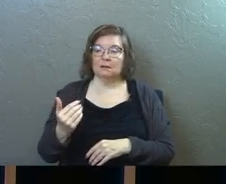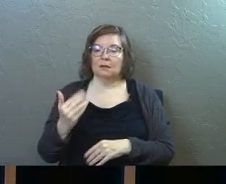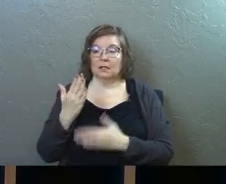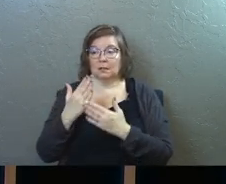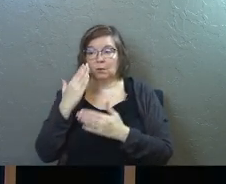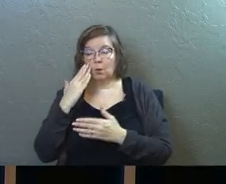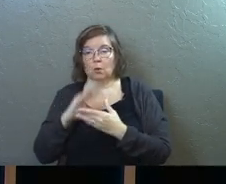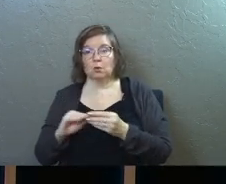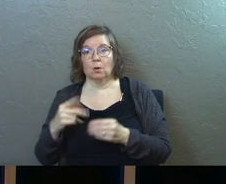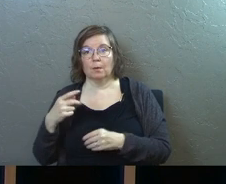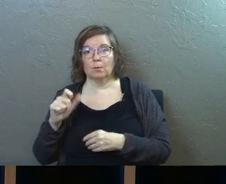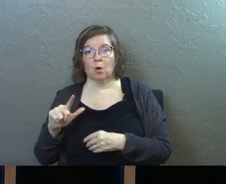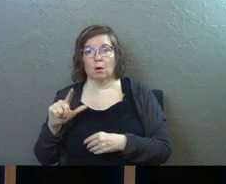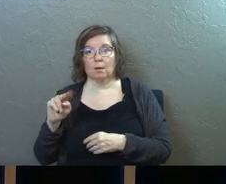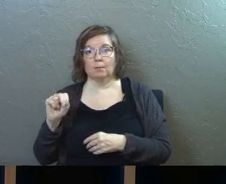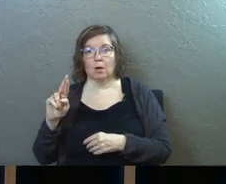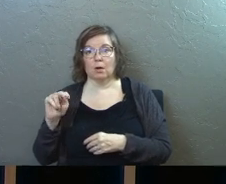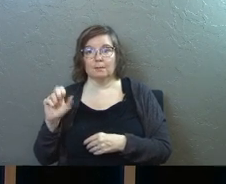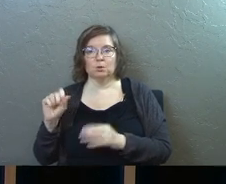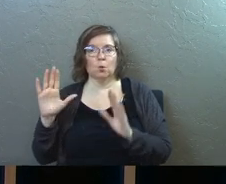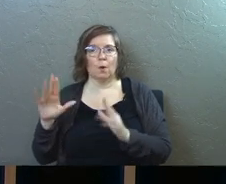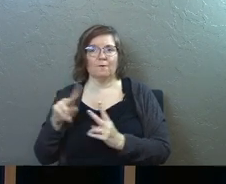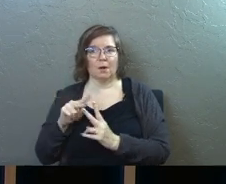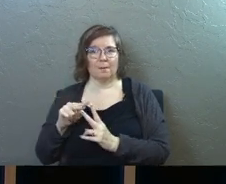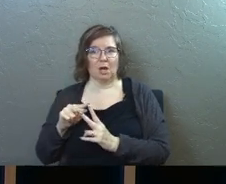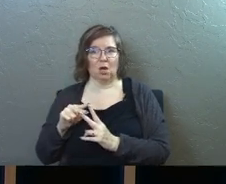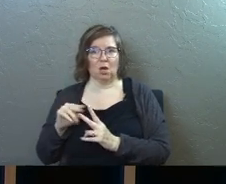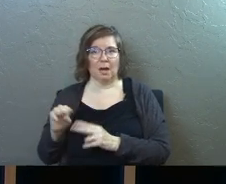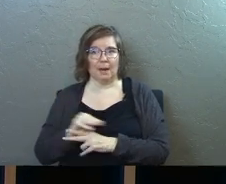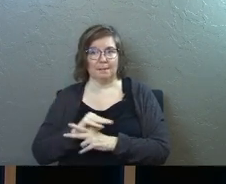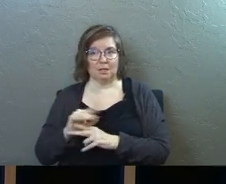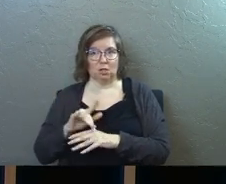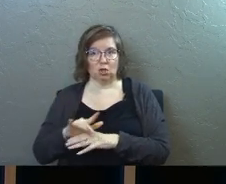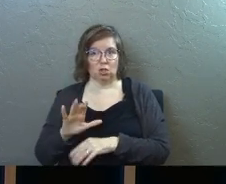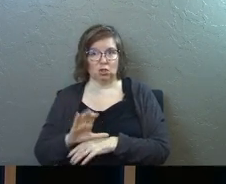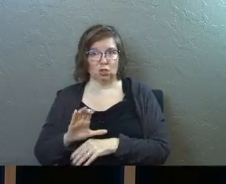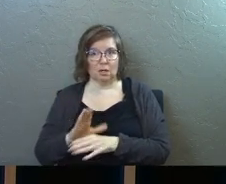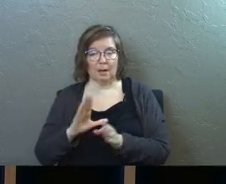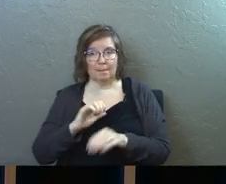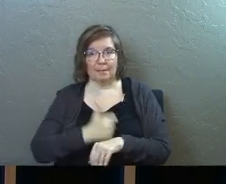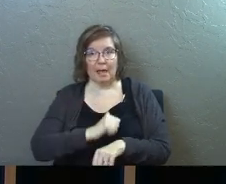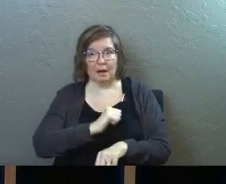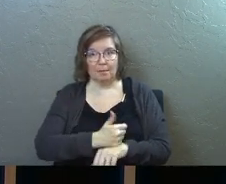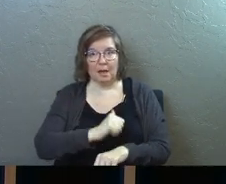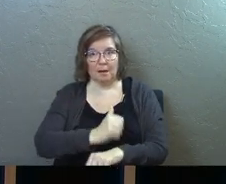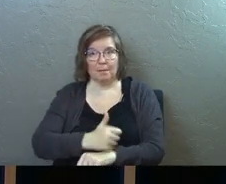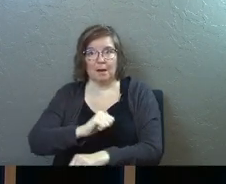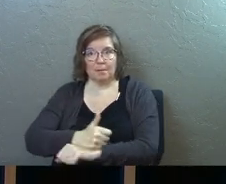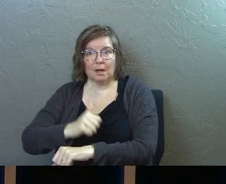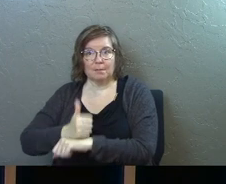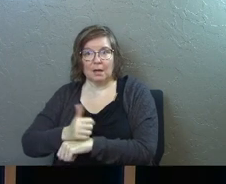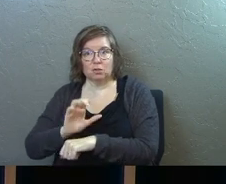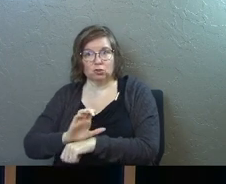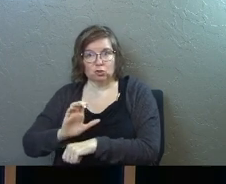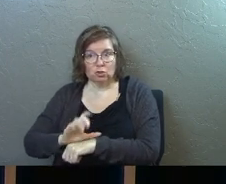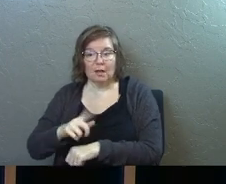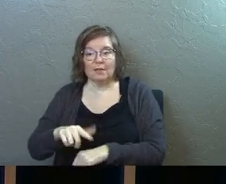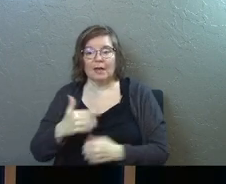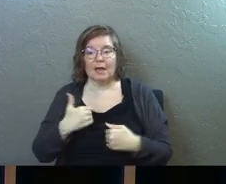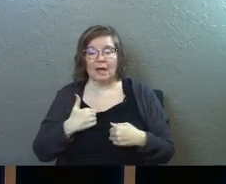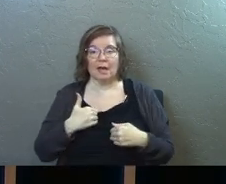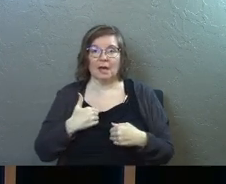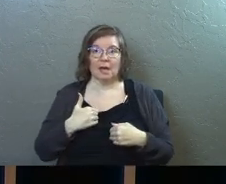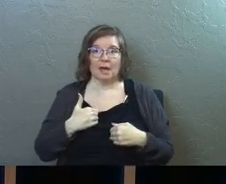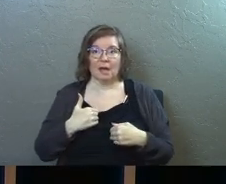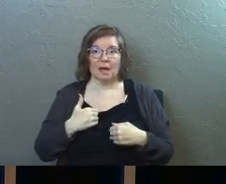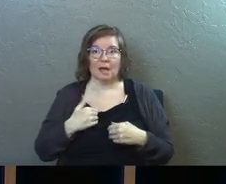of you guys know the story Paul and Barnabas who were this wonderful pair of missionaries in the early church planted all of these churches they had